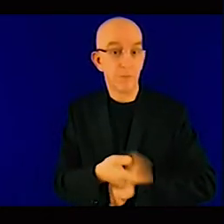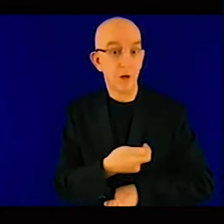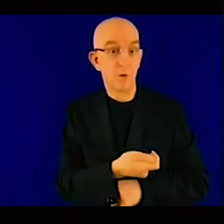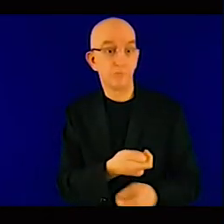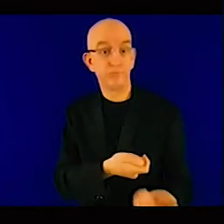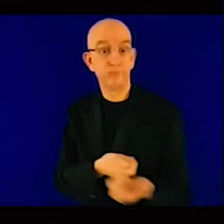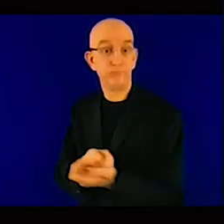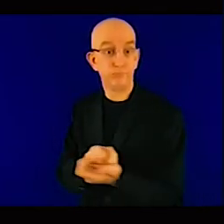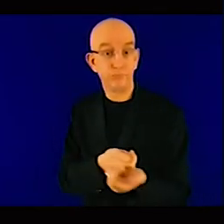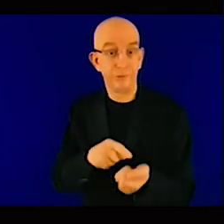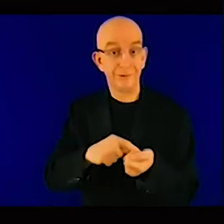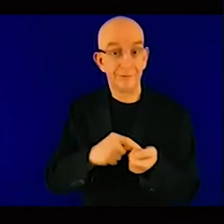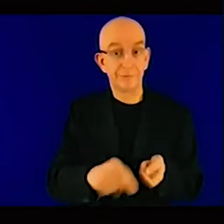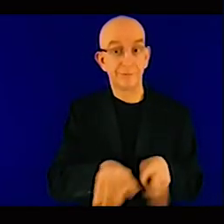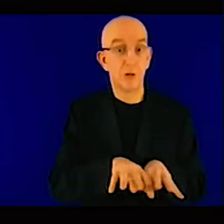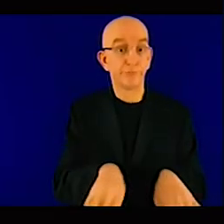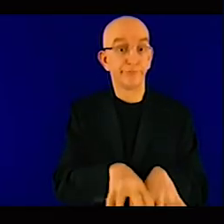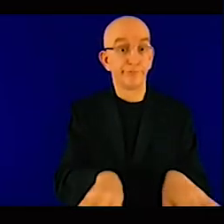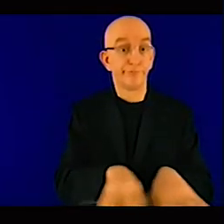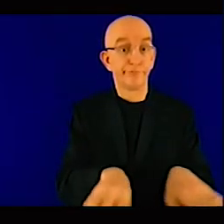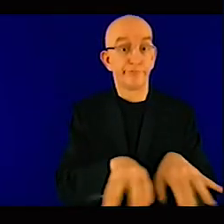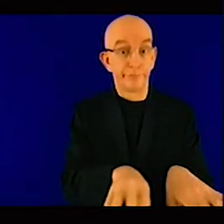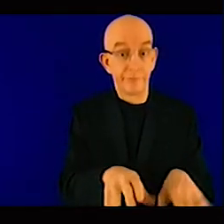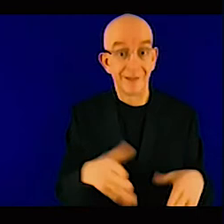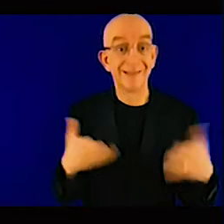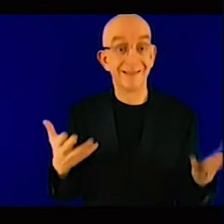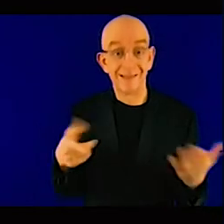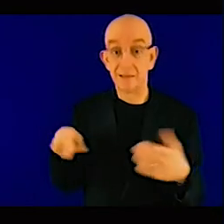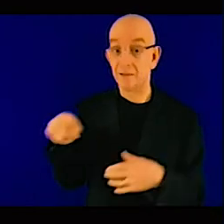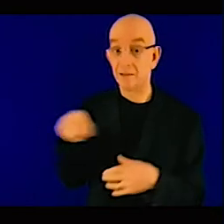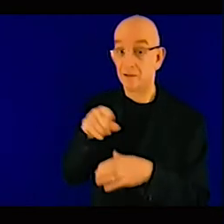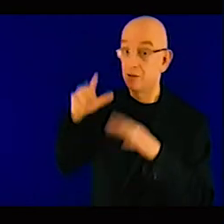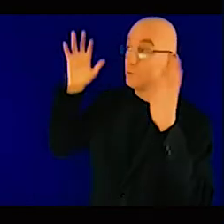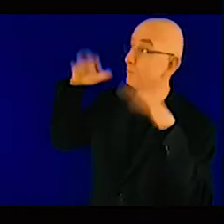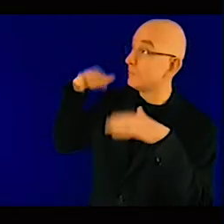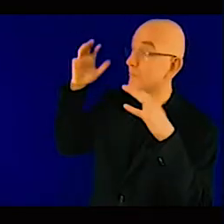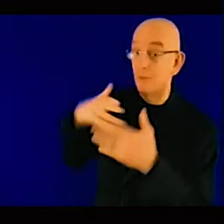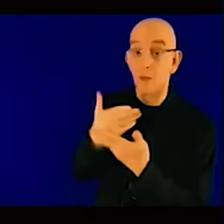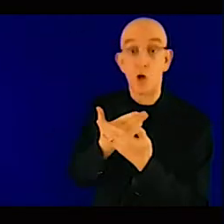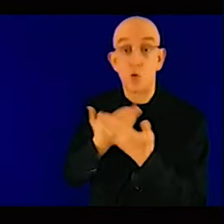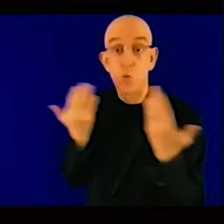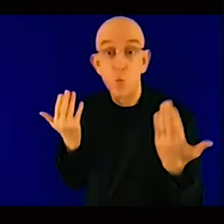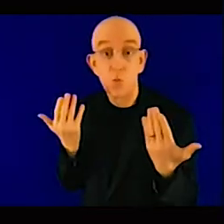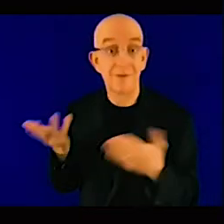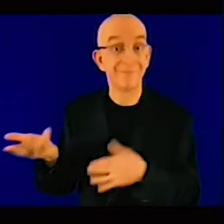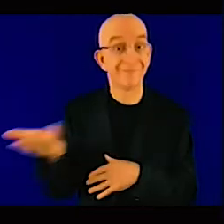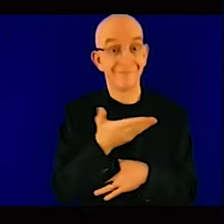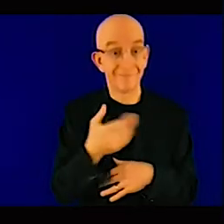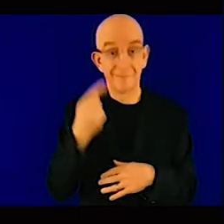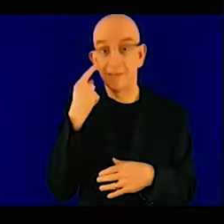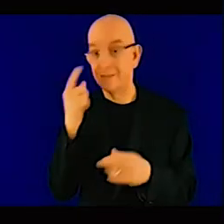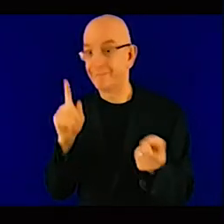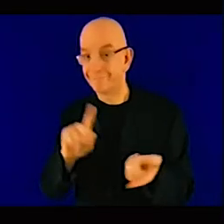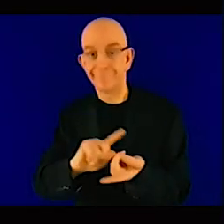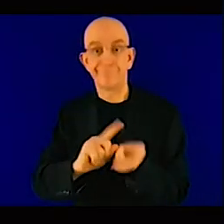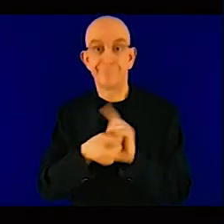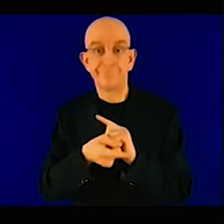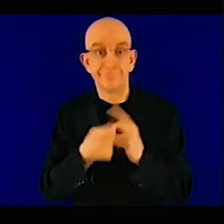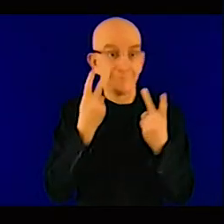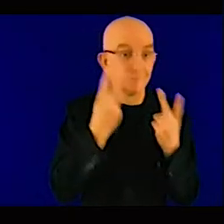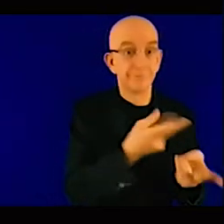then they have to go and look for, uh, surface water or, uh, underground water. And this, again,